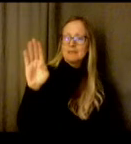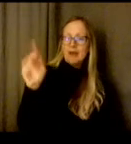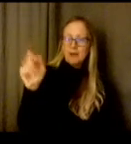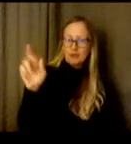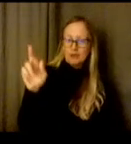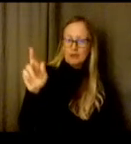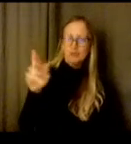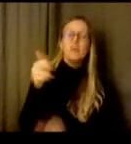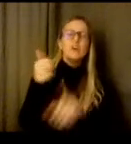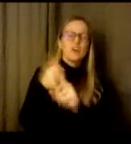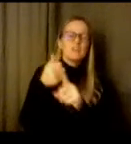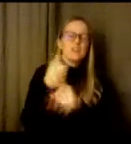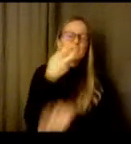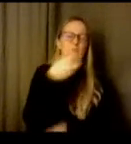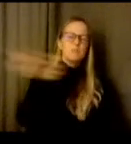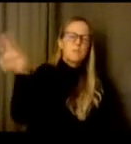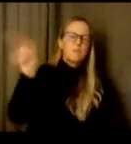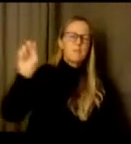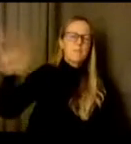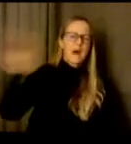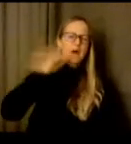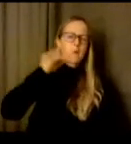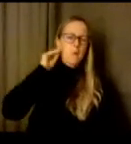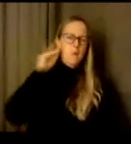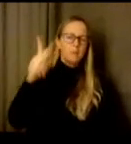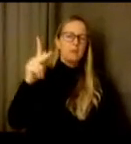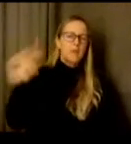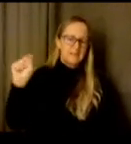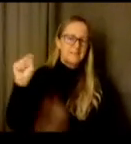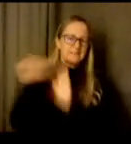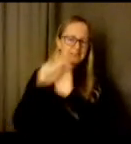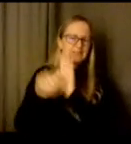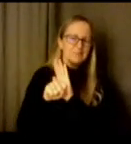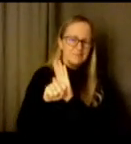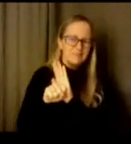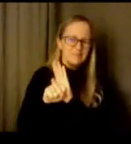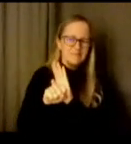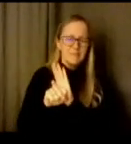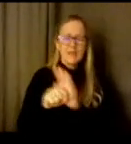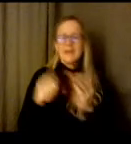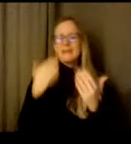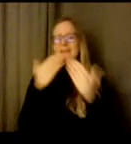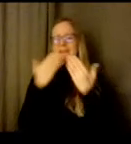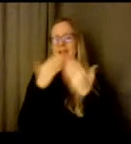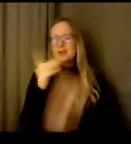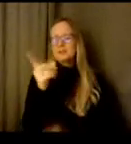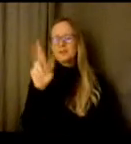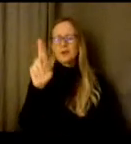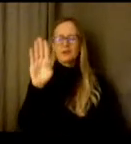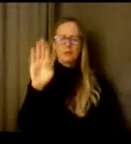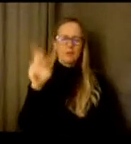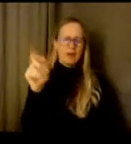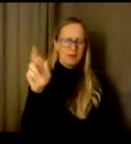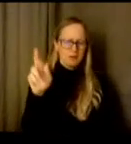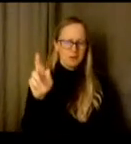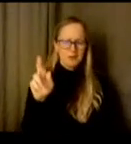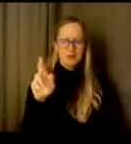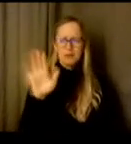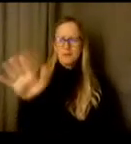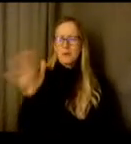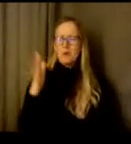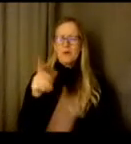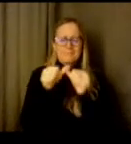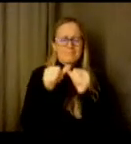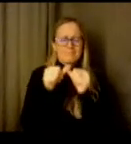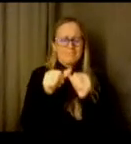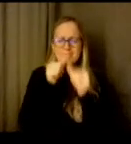Kansas. I want to thank Dr. DeBacker for her tenacity, her smarts, her humor, and her grace